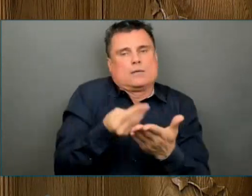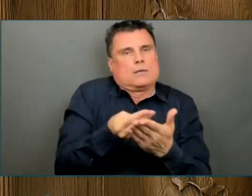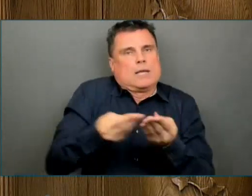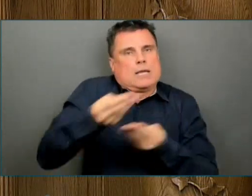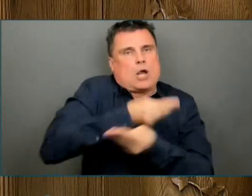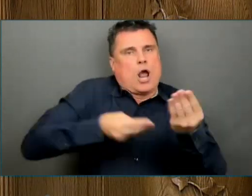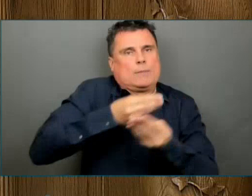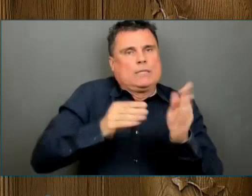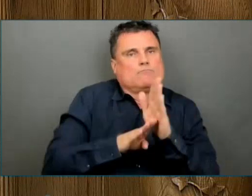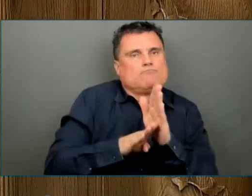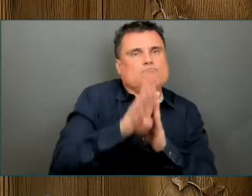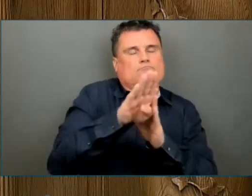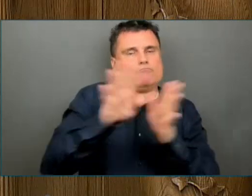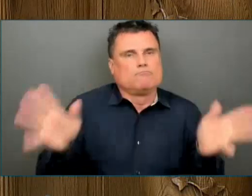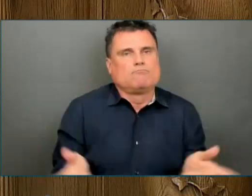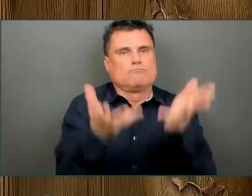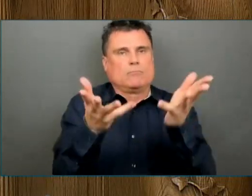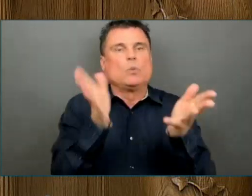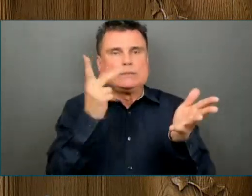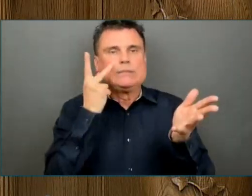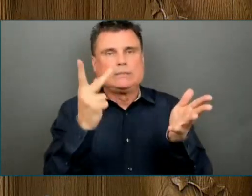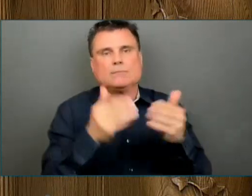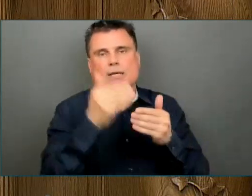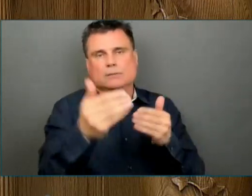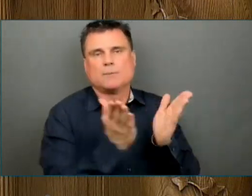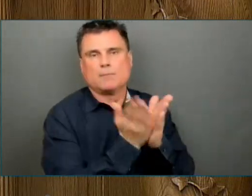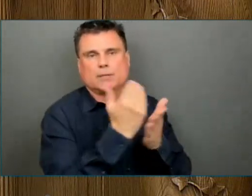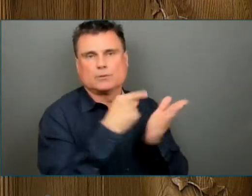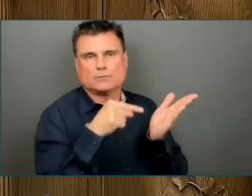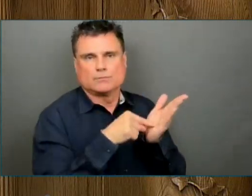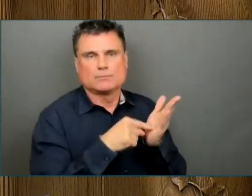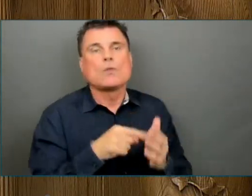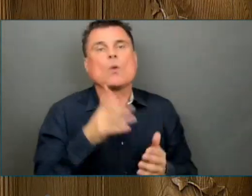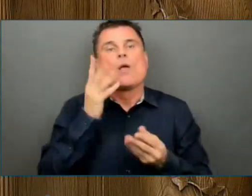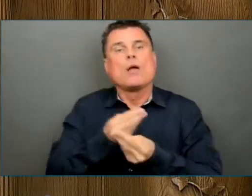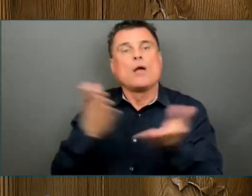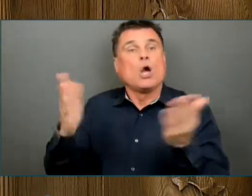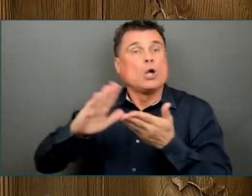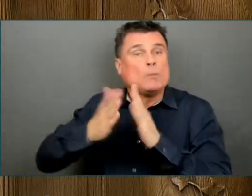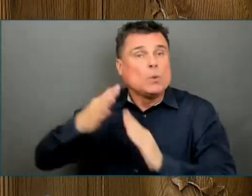these investments will support good job creation where it is needed.